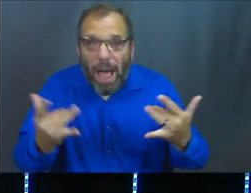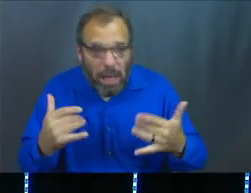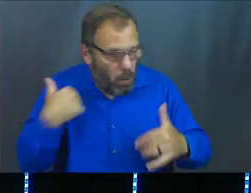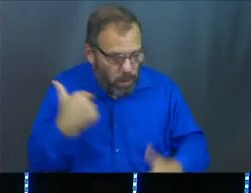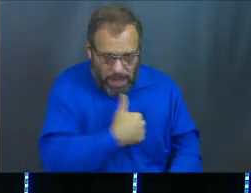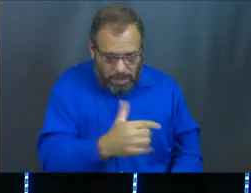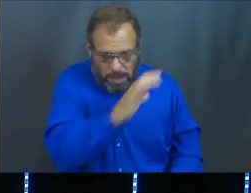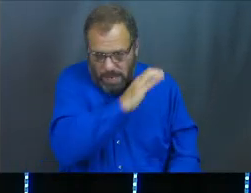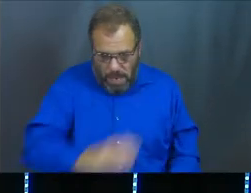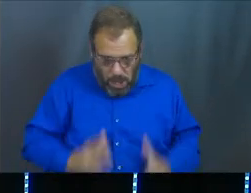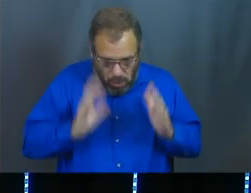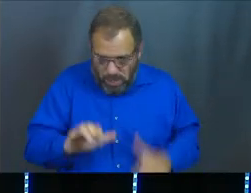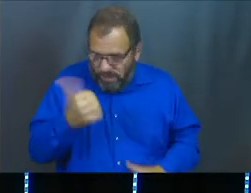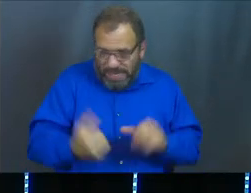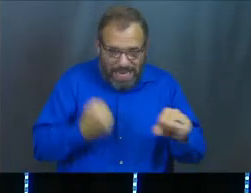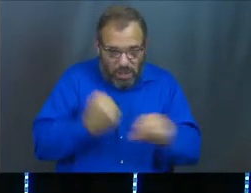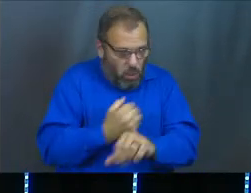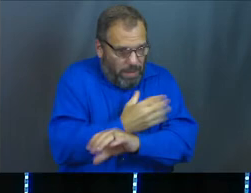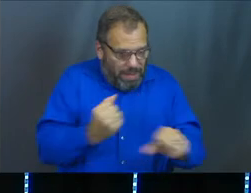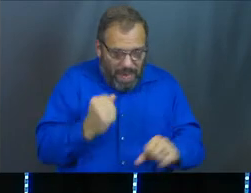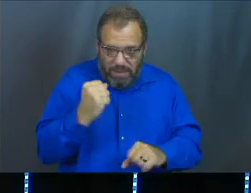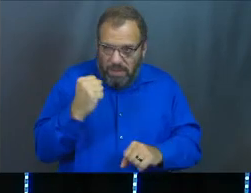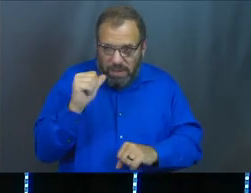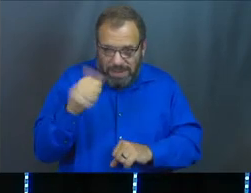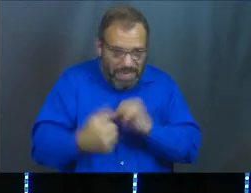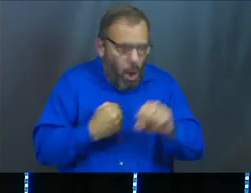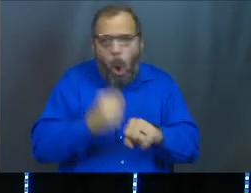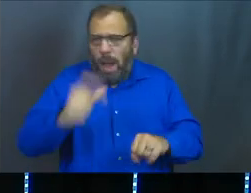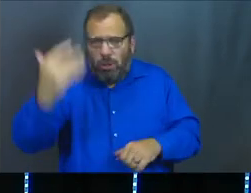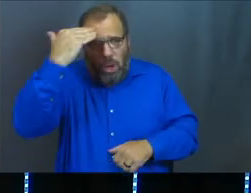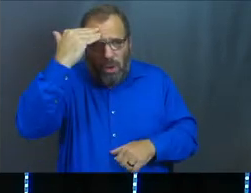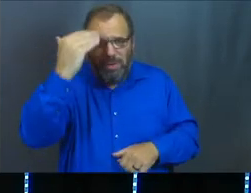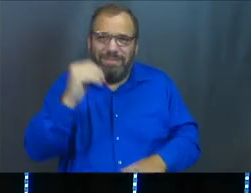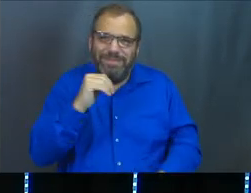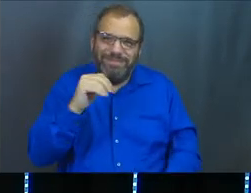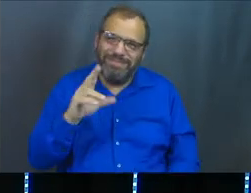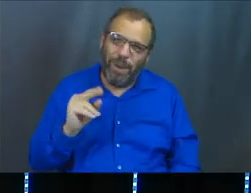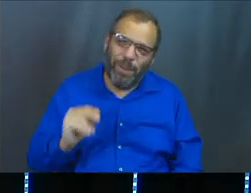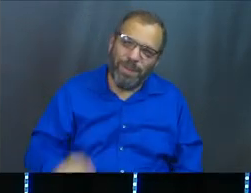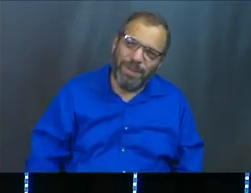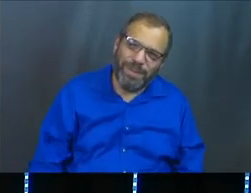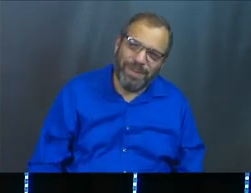we've been a Christian for 10 years. In this situation, I ought to know the answer. No, you shouldn't.